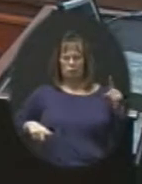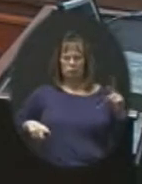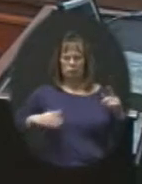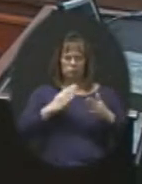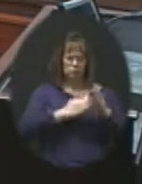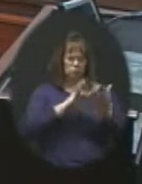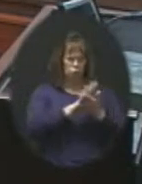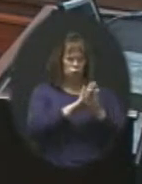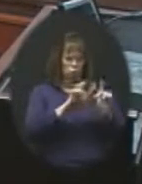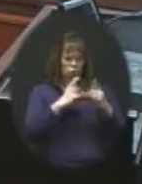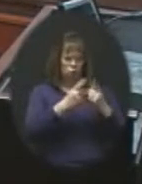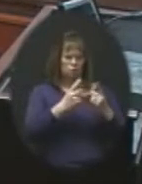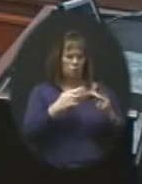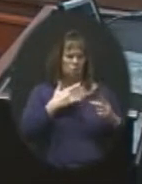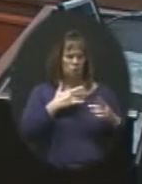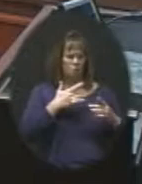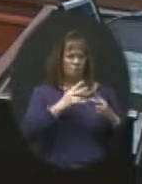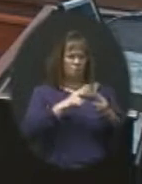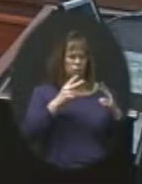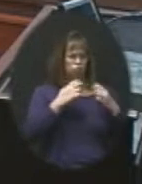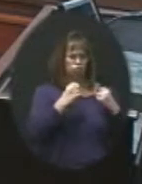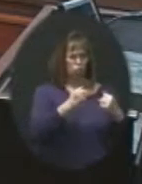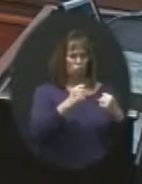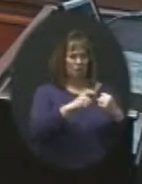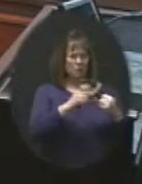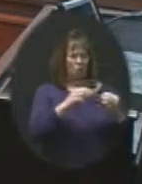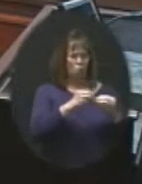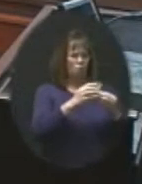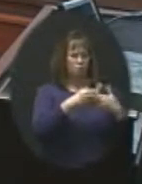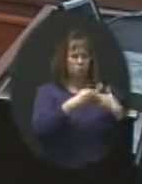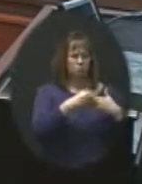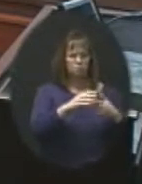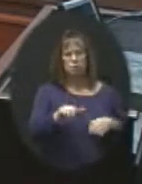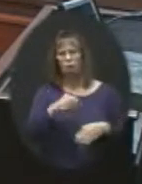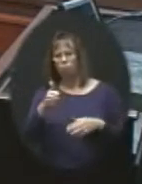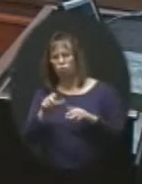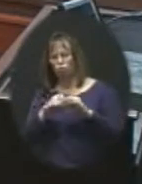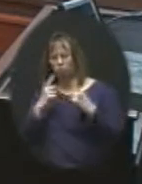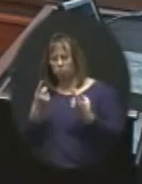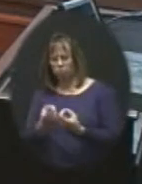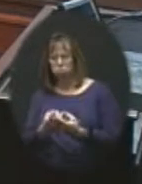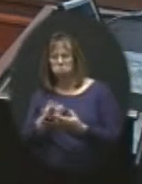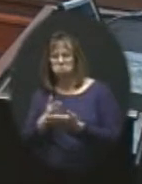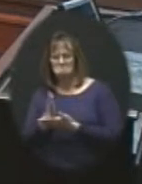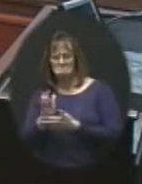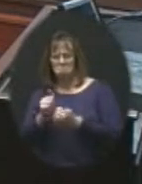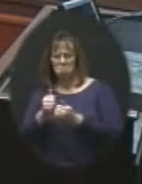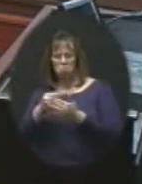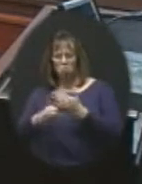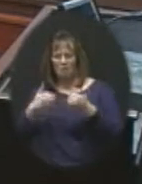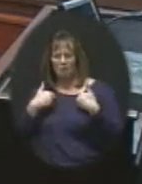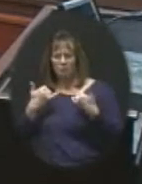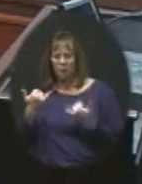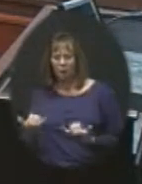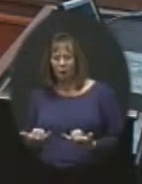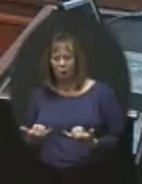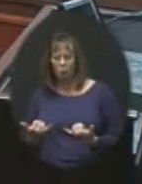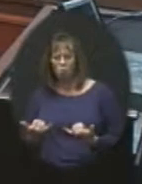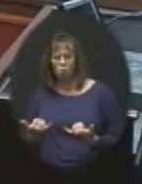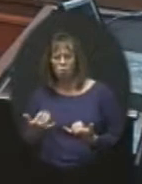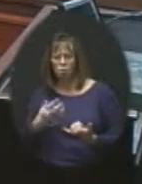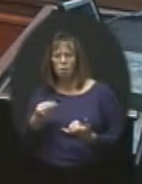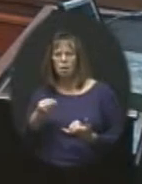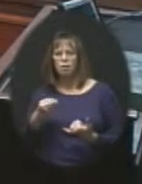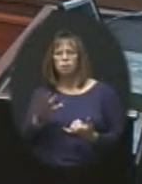Some school districts feel very strongly that they need more flexibility and other districts are okay with what they have now. And